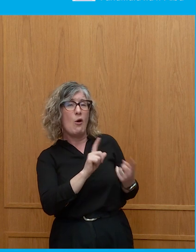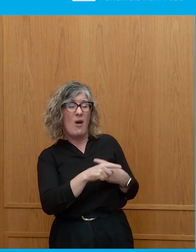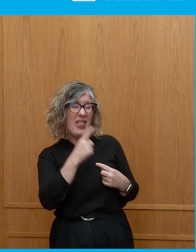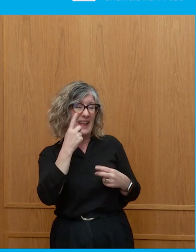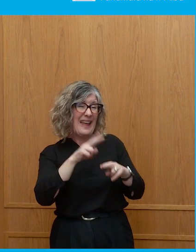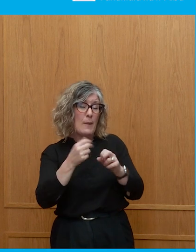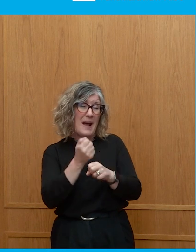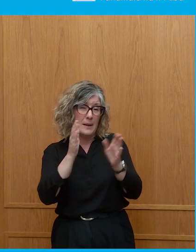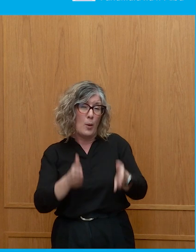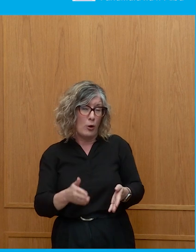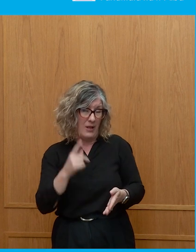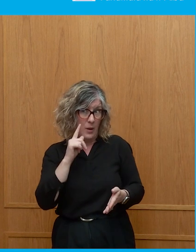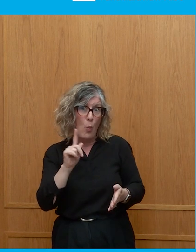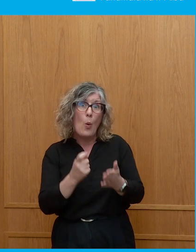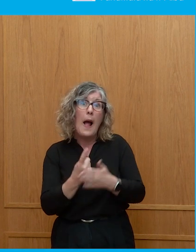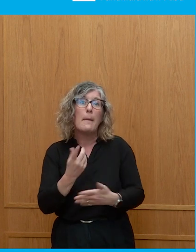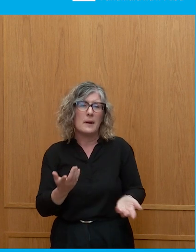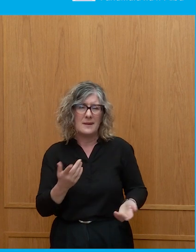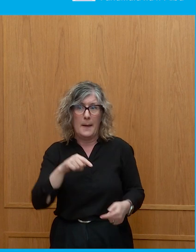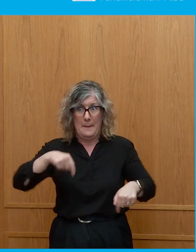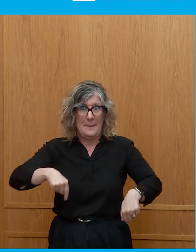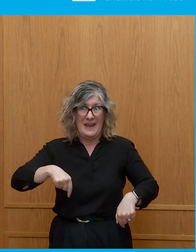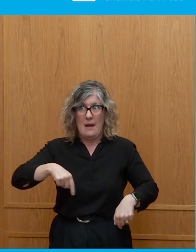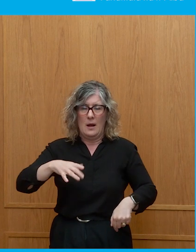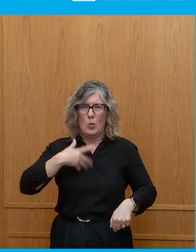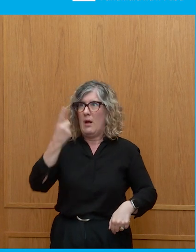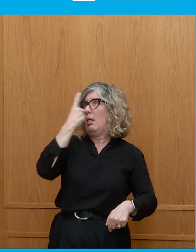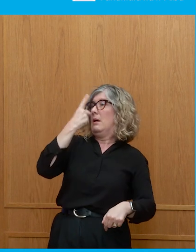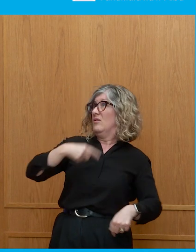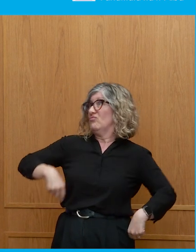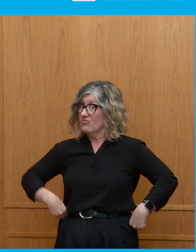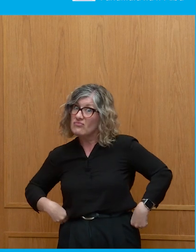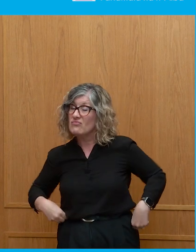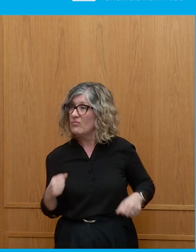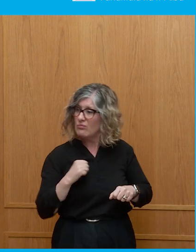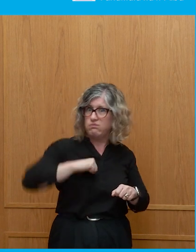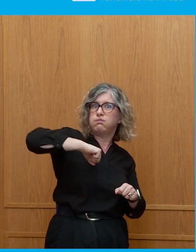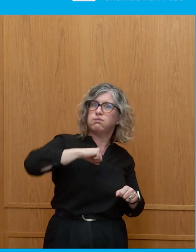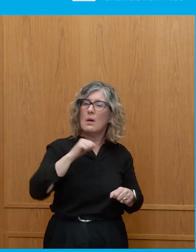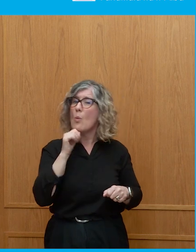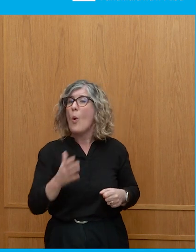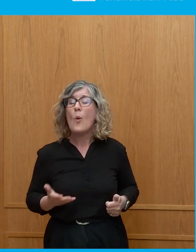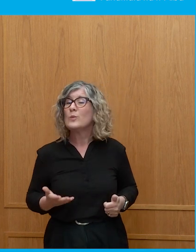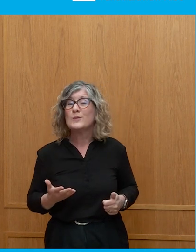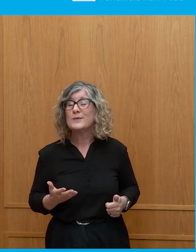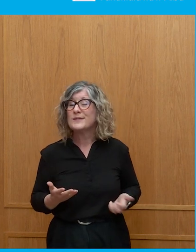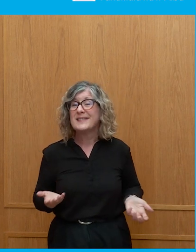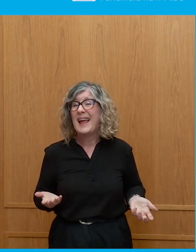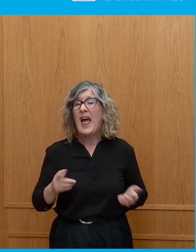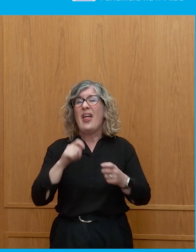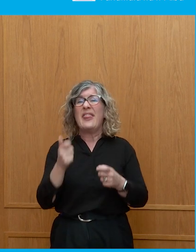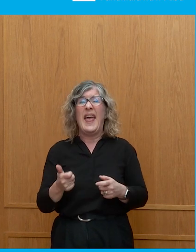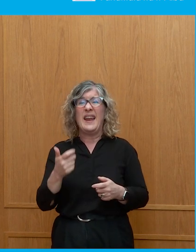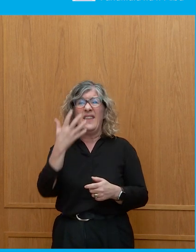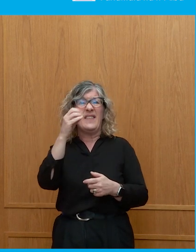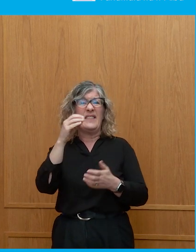country anyway. People don't like to be told they've got to do something like that. It's to go down. So they wouldn't do it. And then there would be 50